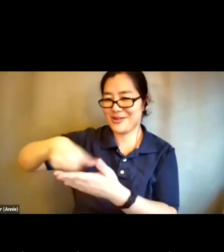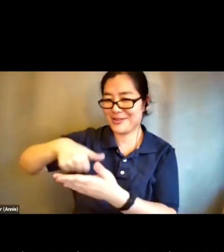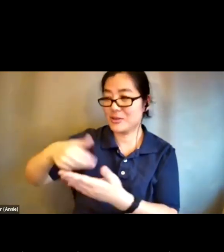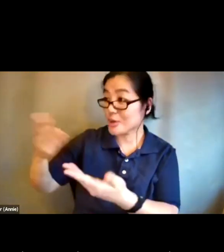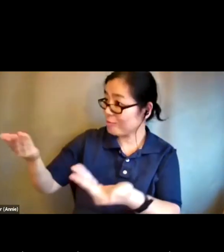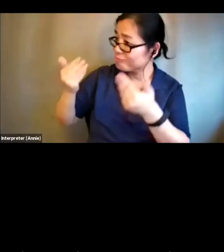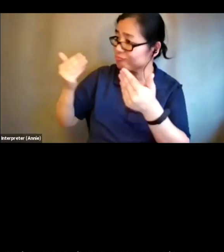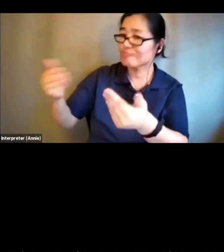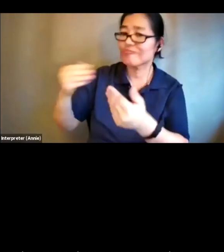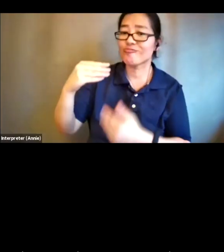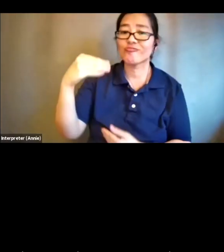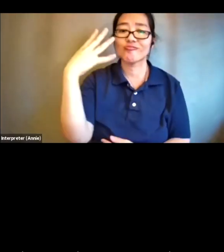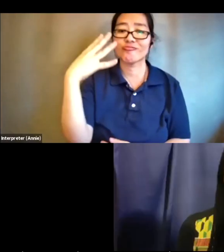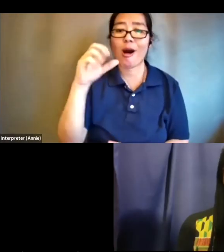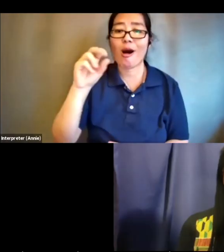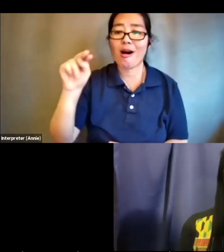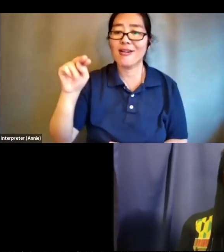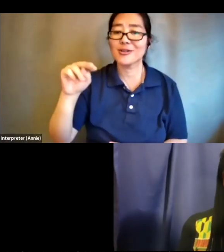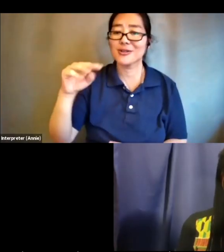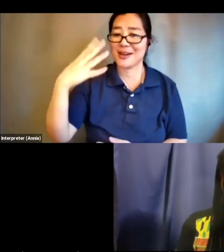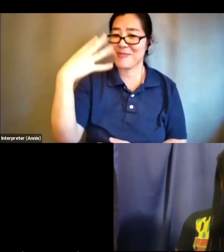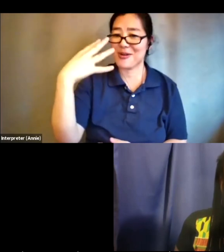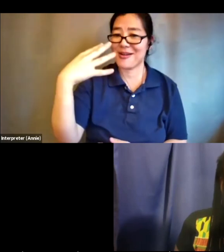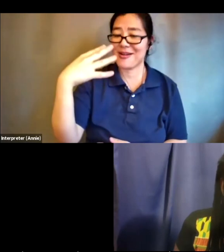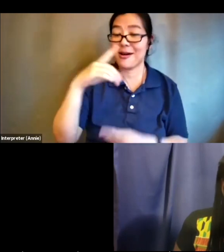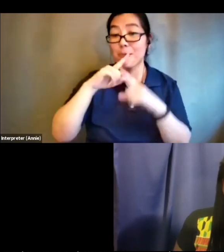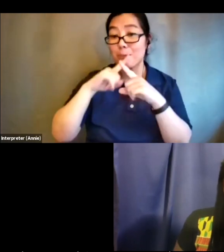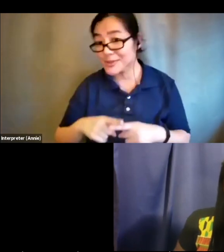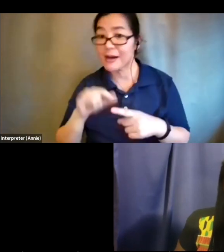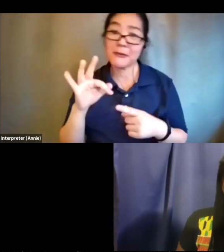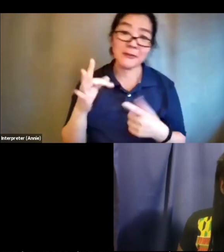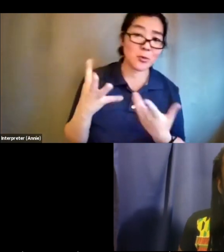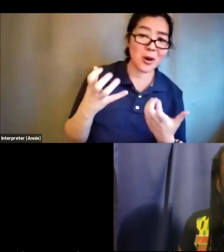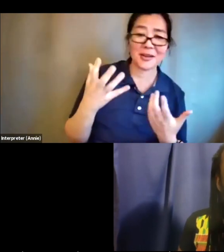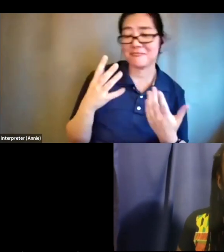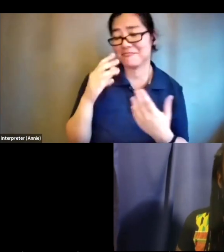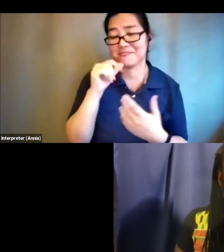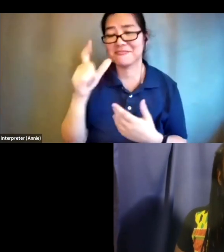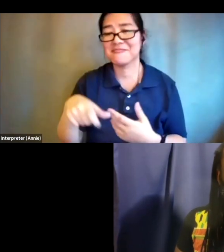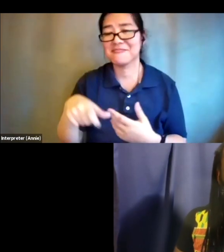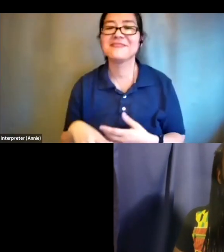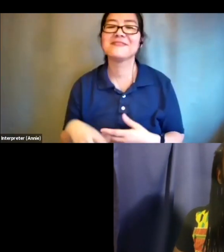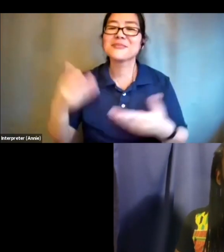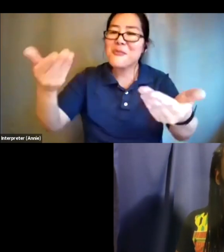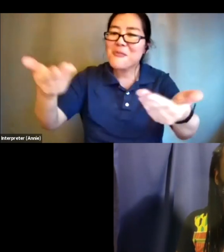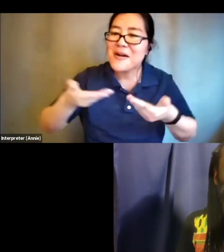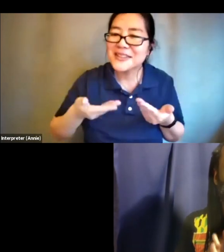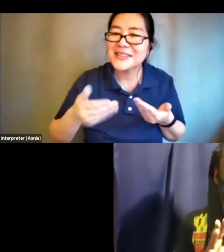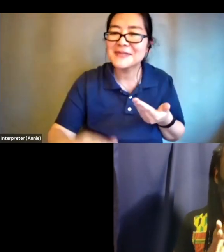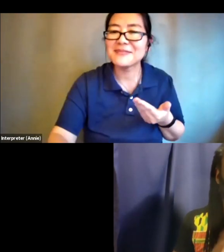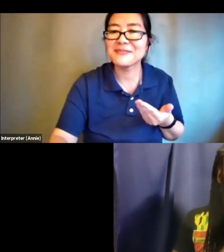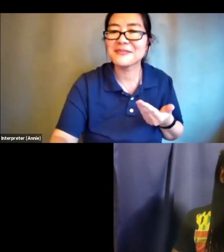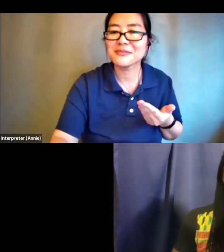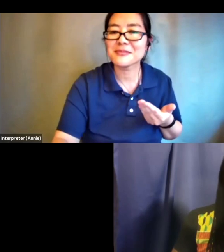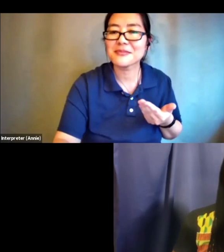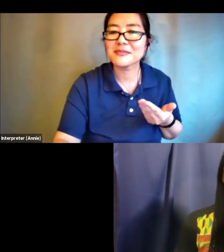you to turn on your camera and unmute yourself if that's comfortable welcome antoine